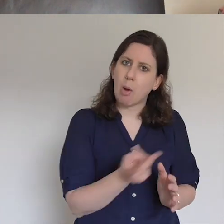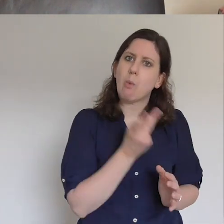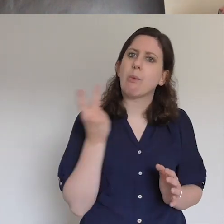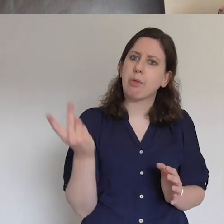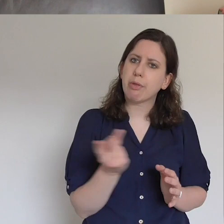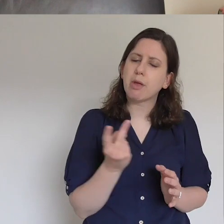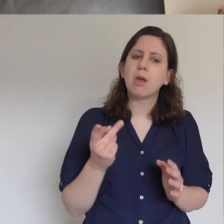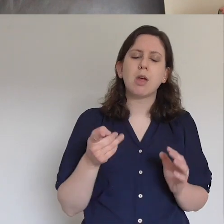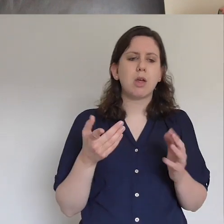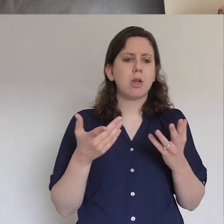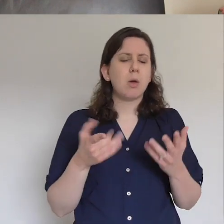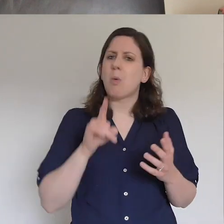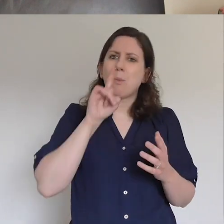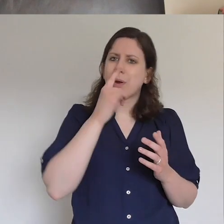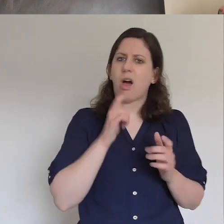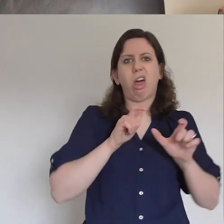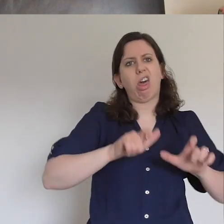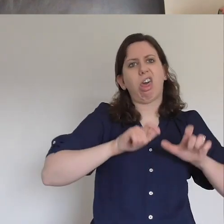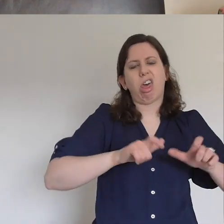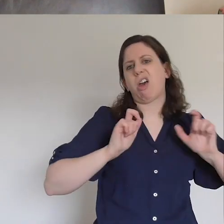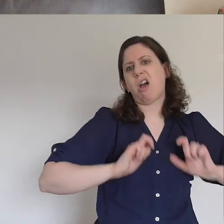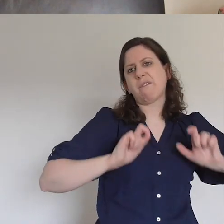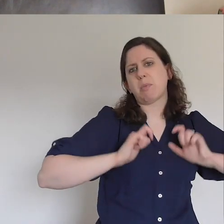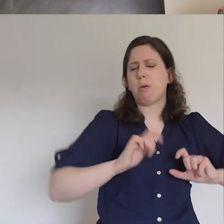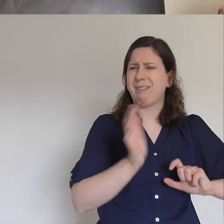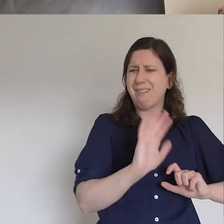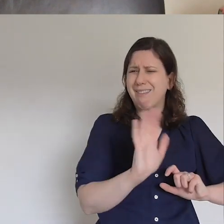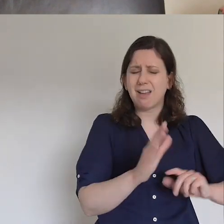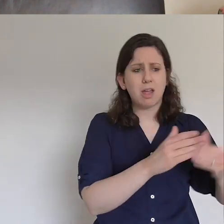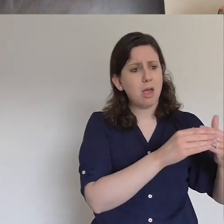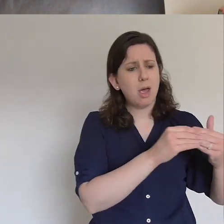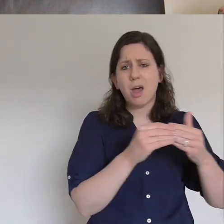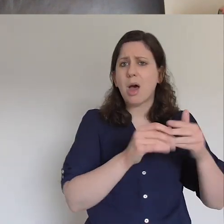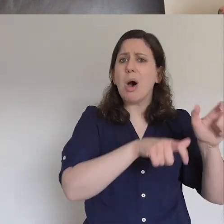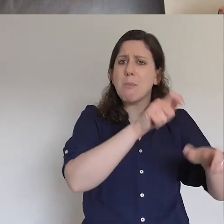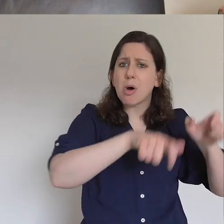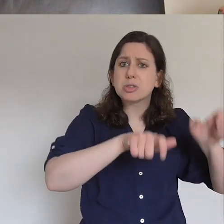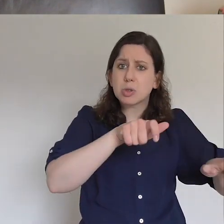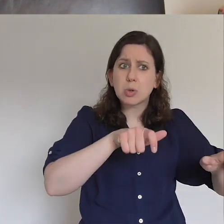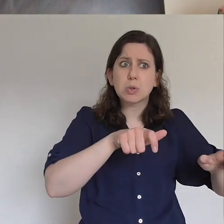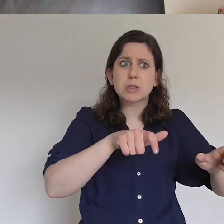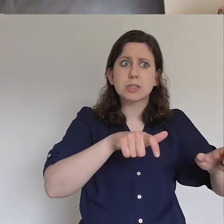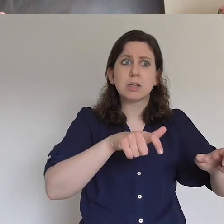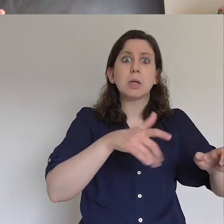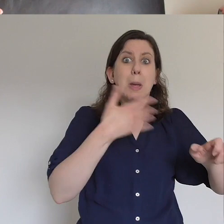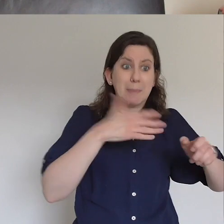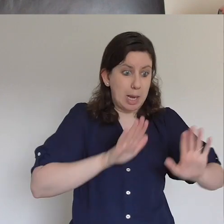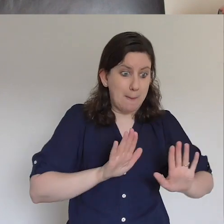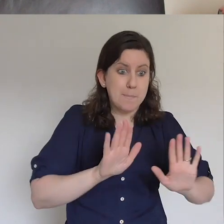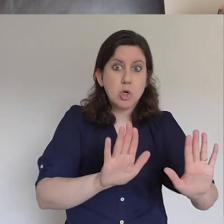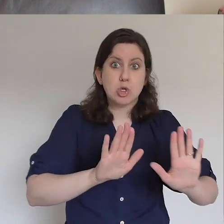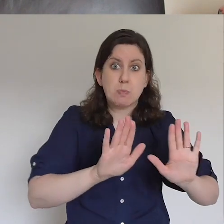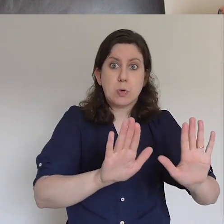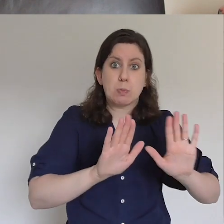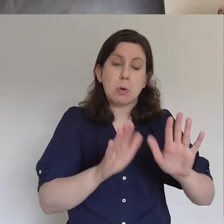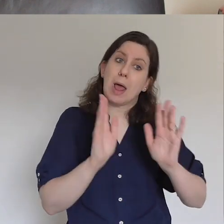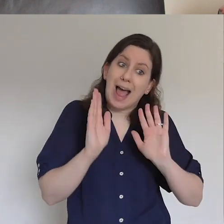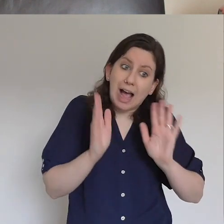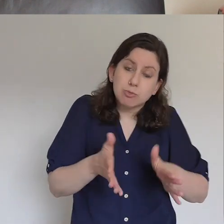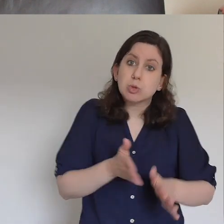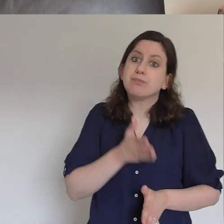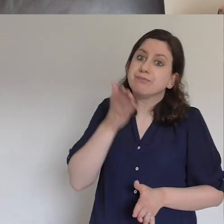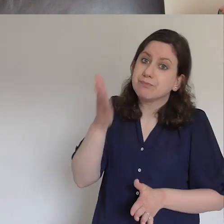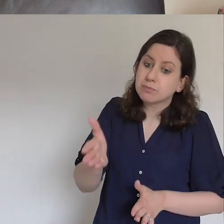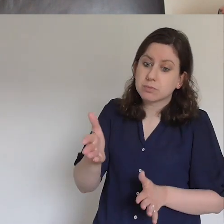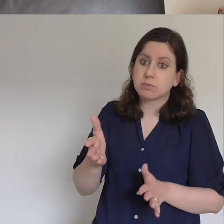out of our comfort zones. You know, they were pushed right out into the temple courts to preach the word of God because of the wonders of God and